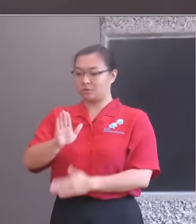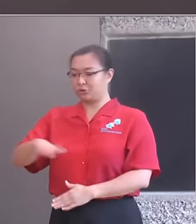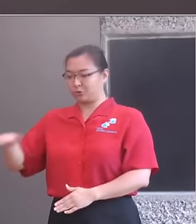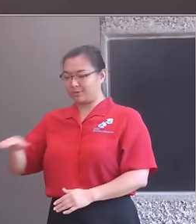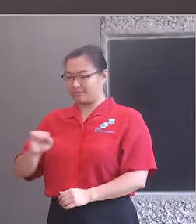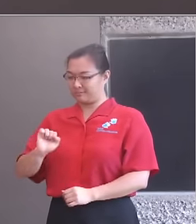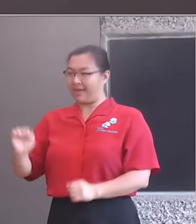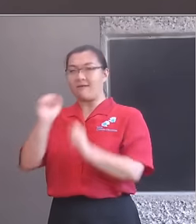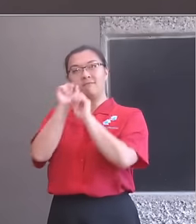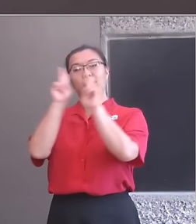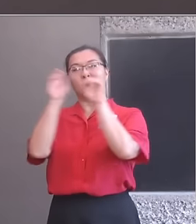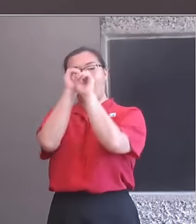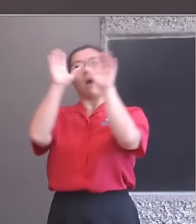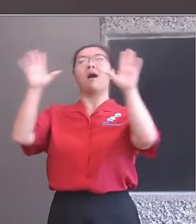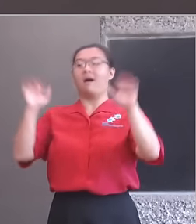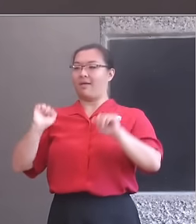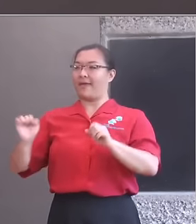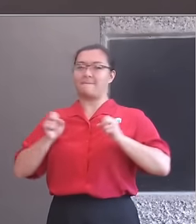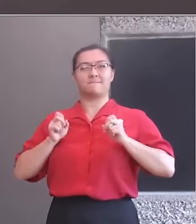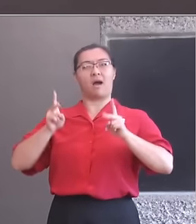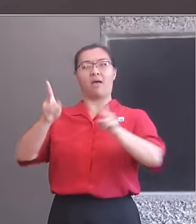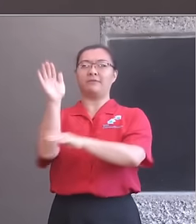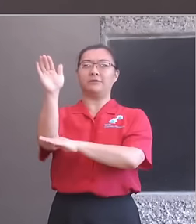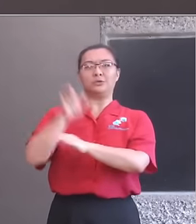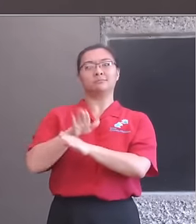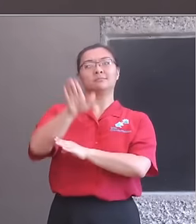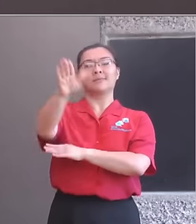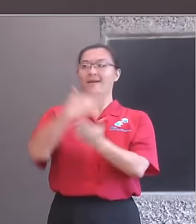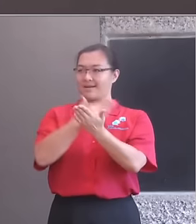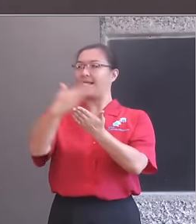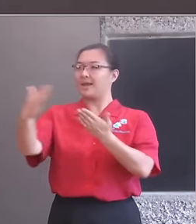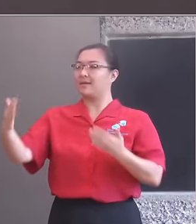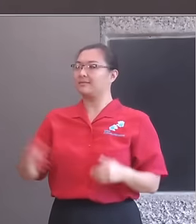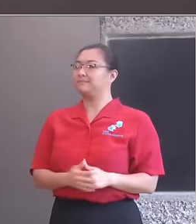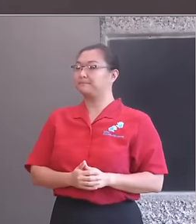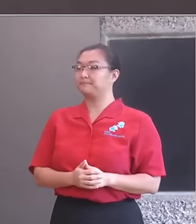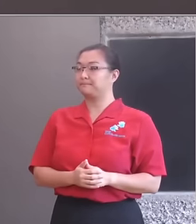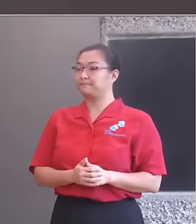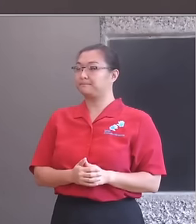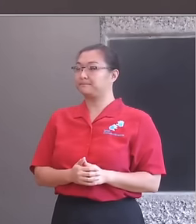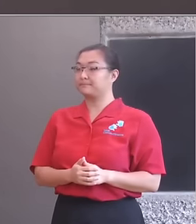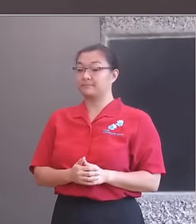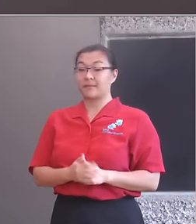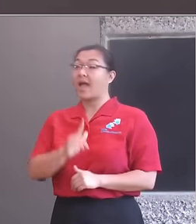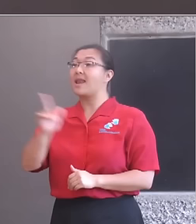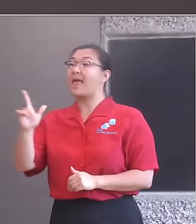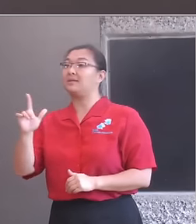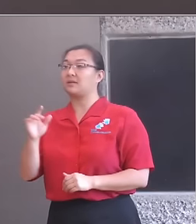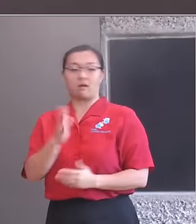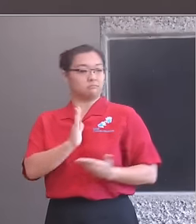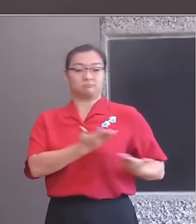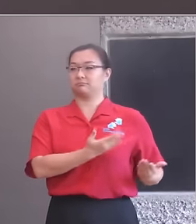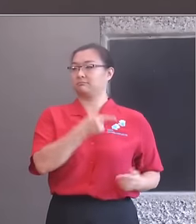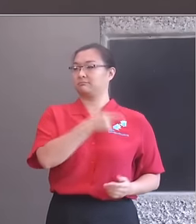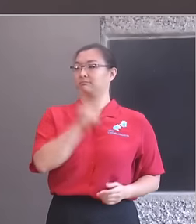In a moment, we'll hear from my colleague Althea Funchle, Deputy Chief Executive of the Arts Council. Althea is our Executive Board Member